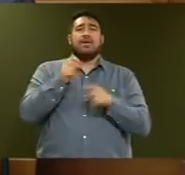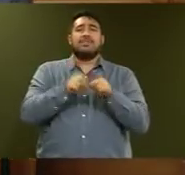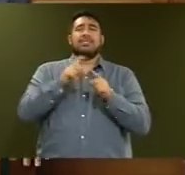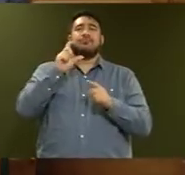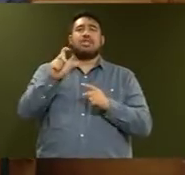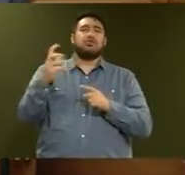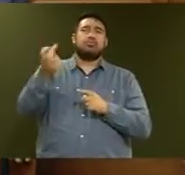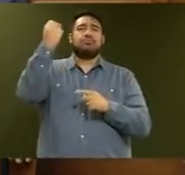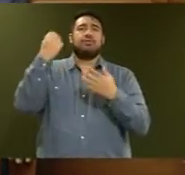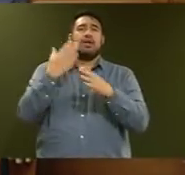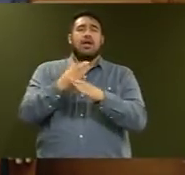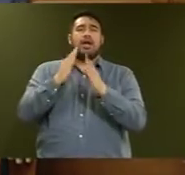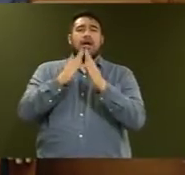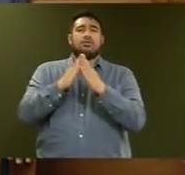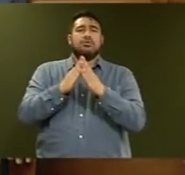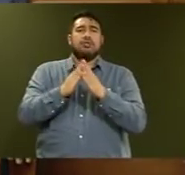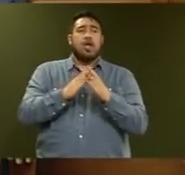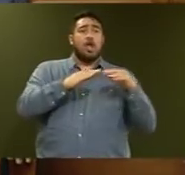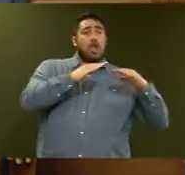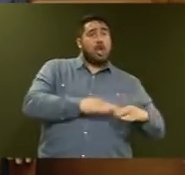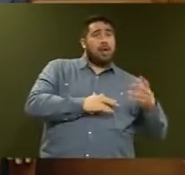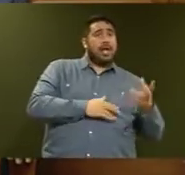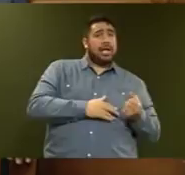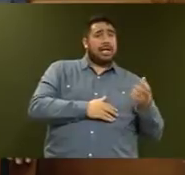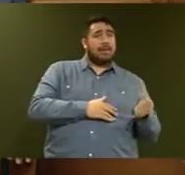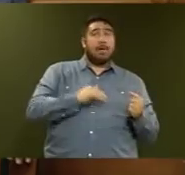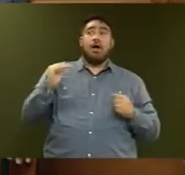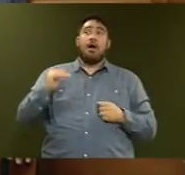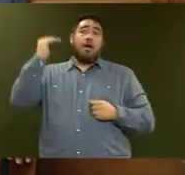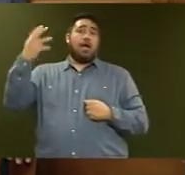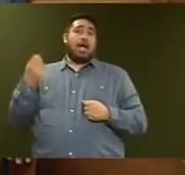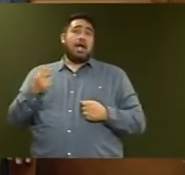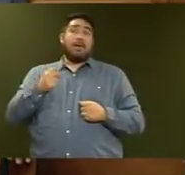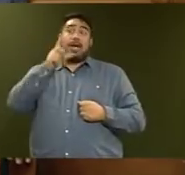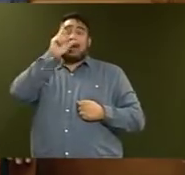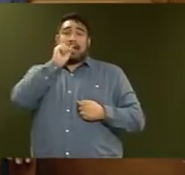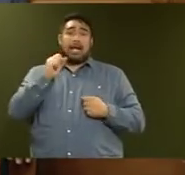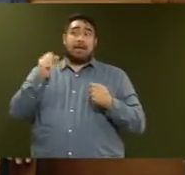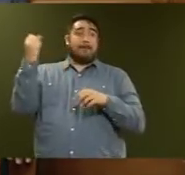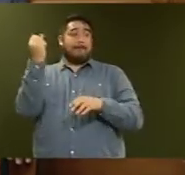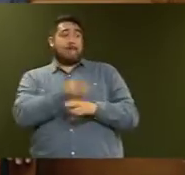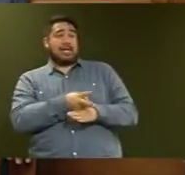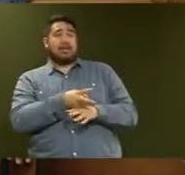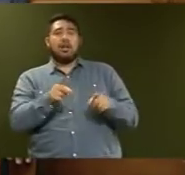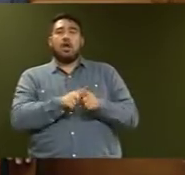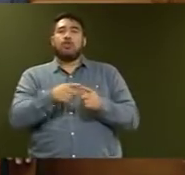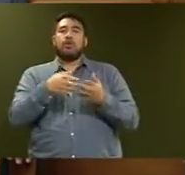incomes will not be outbid by those on higher incomes as they are in the open market.